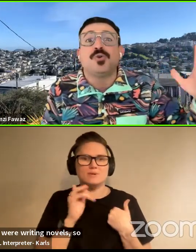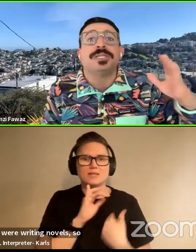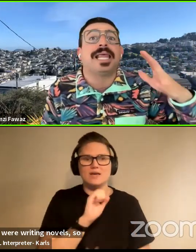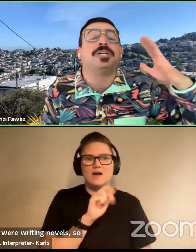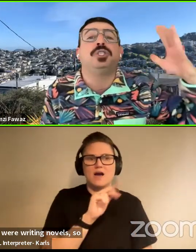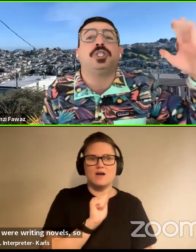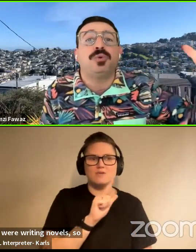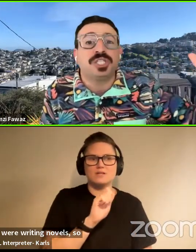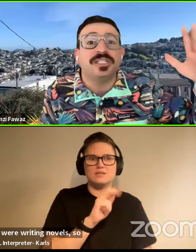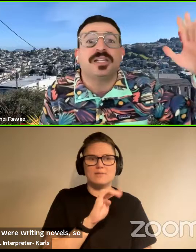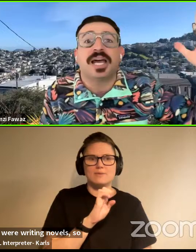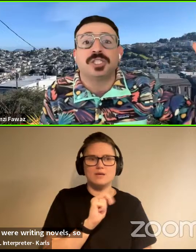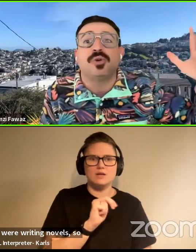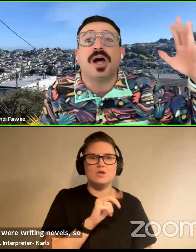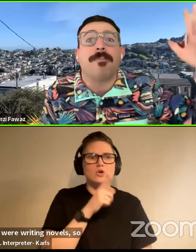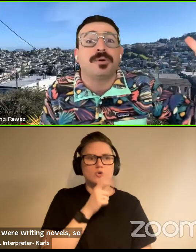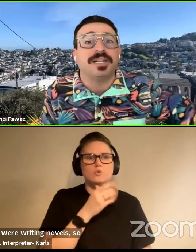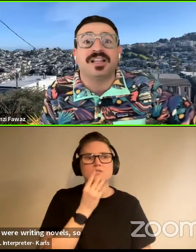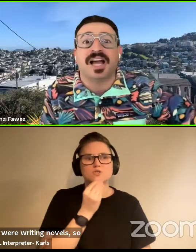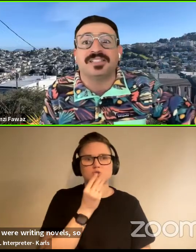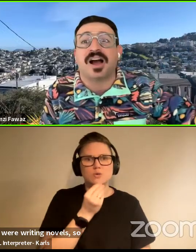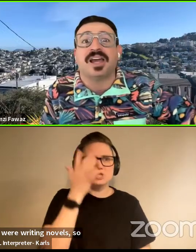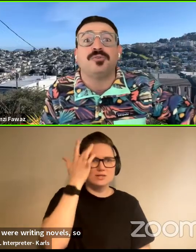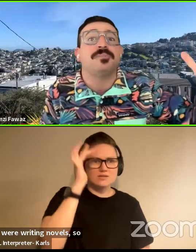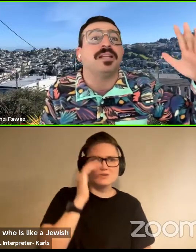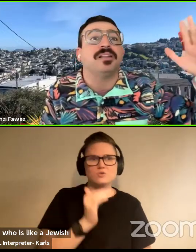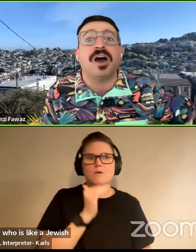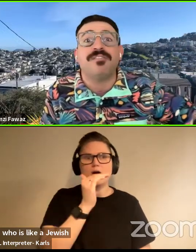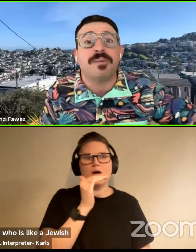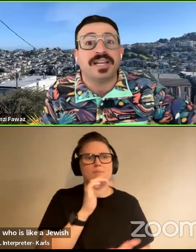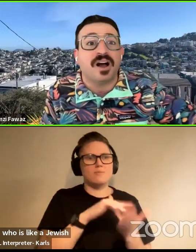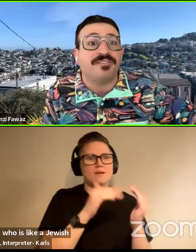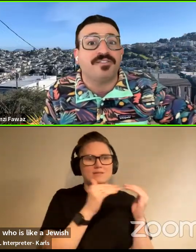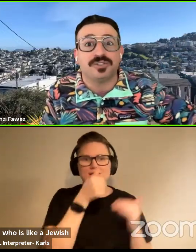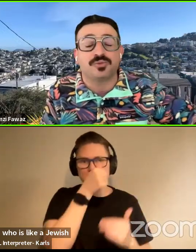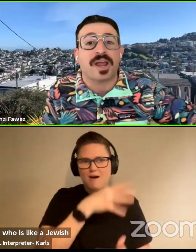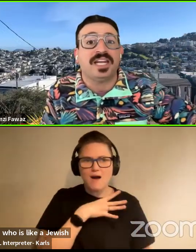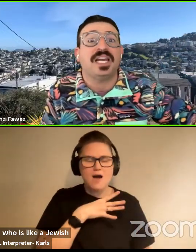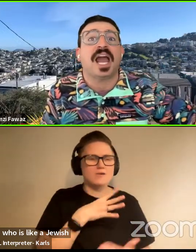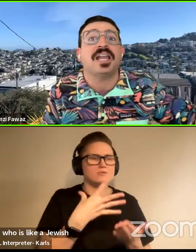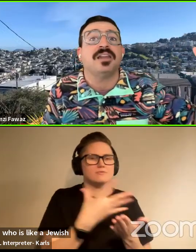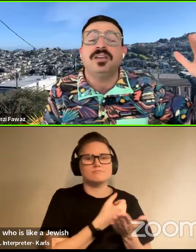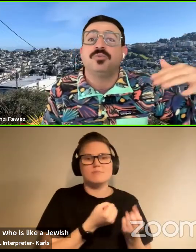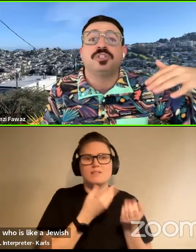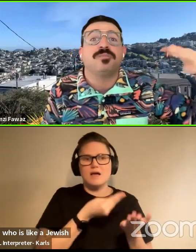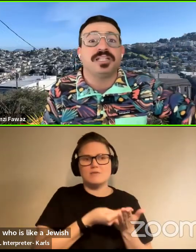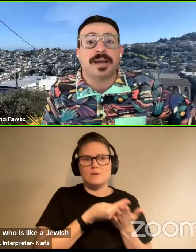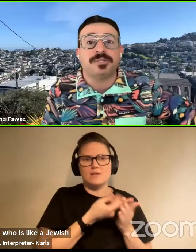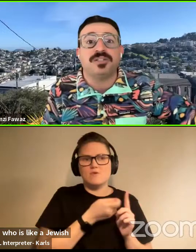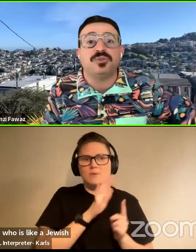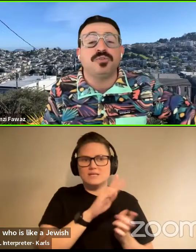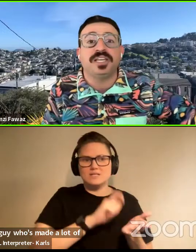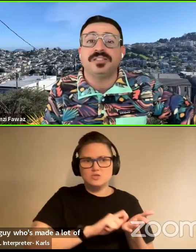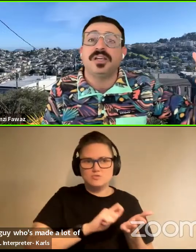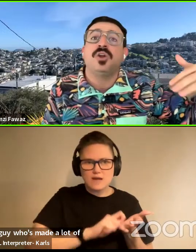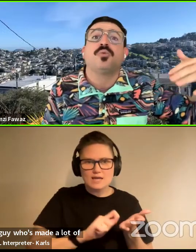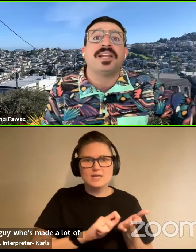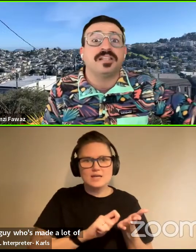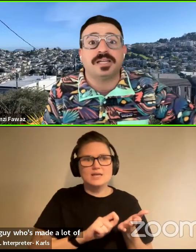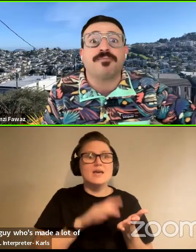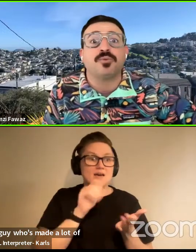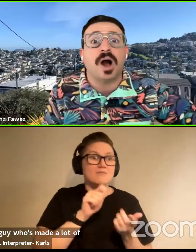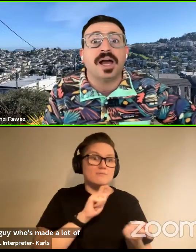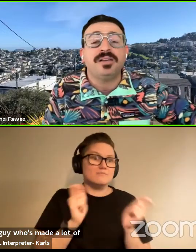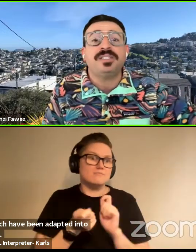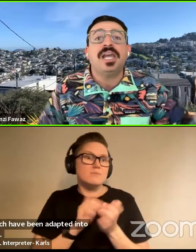Levin, who is like a Jewish intellectual, upper-middle-class guy who's made a lot of money off of his writing and which have been adapted into movies,